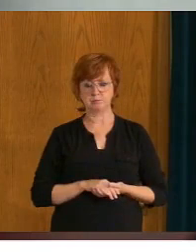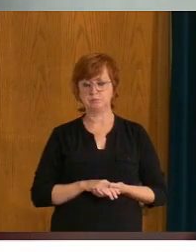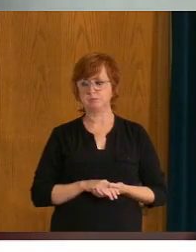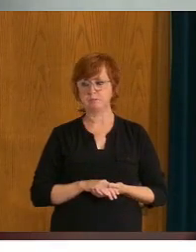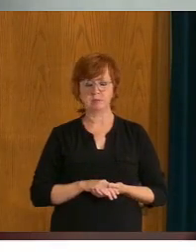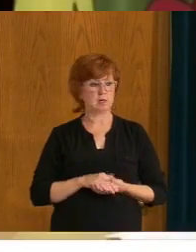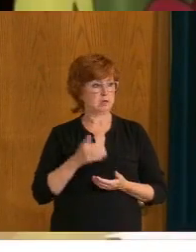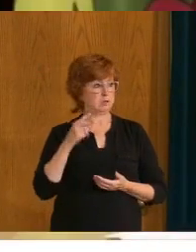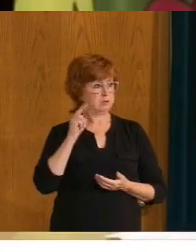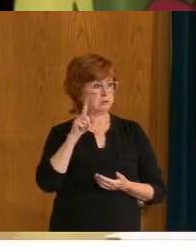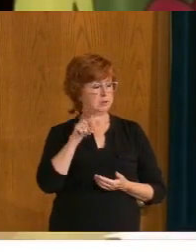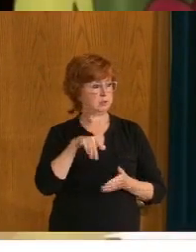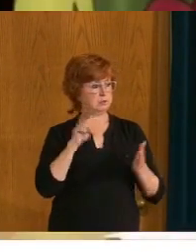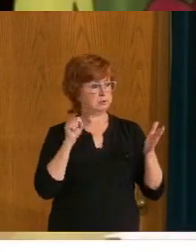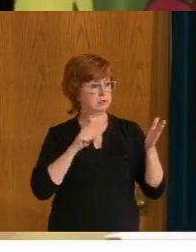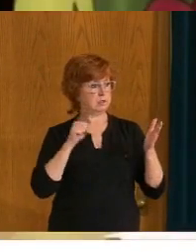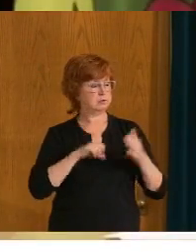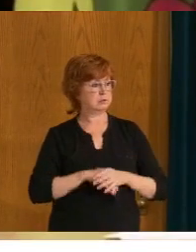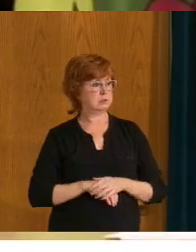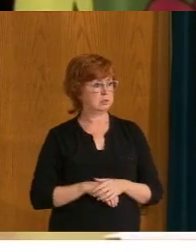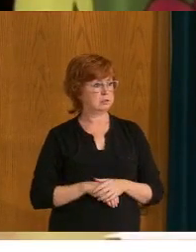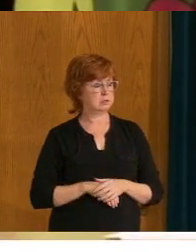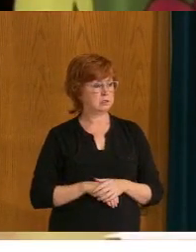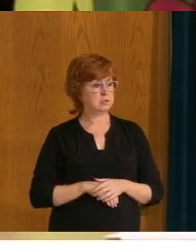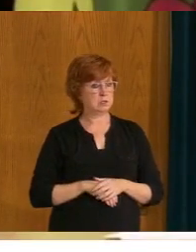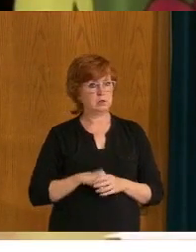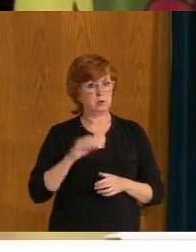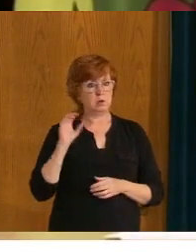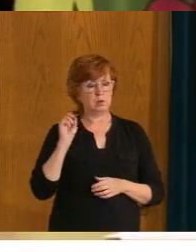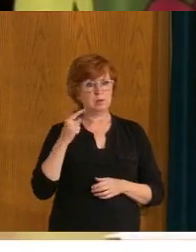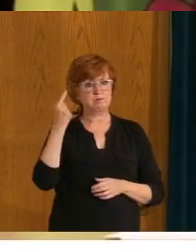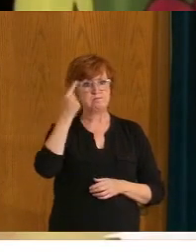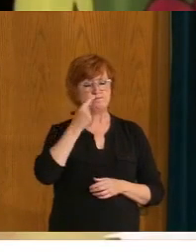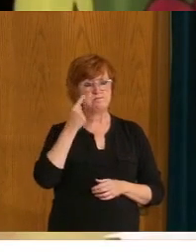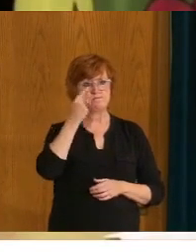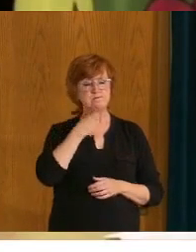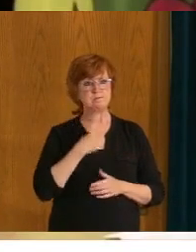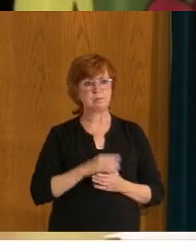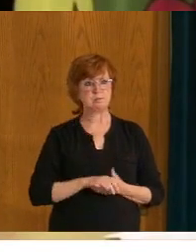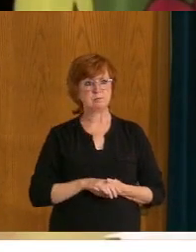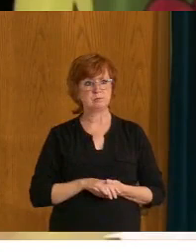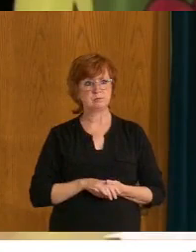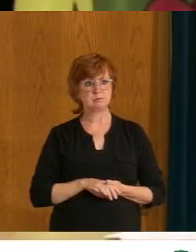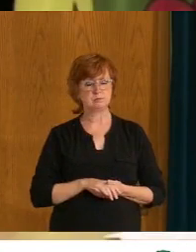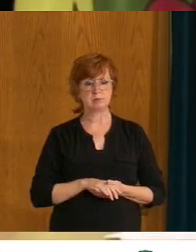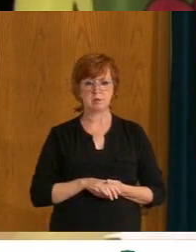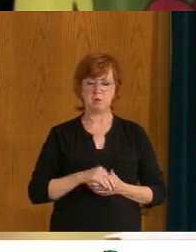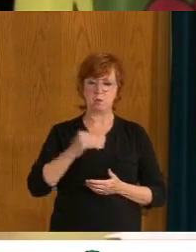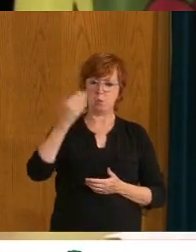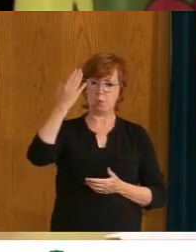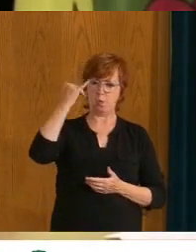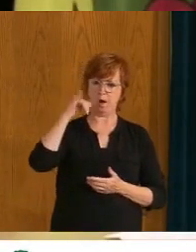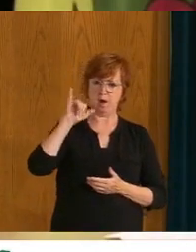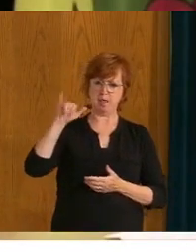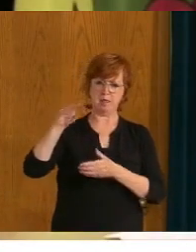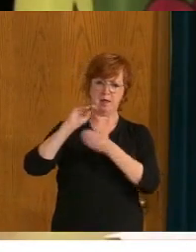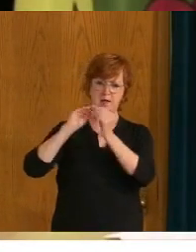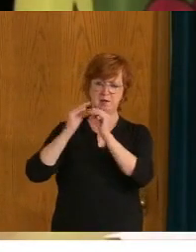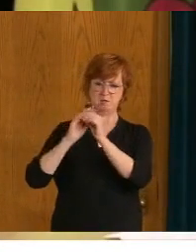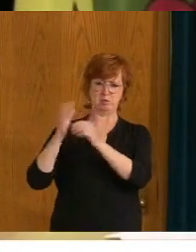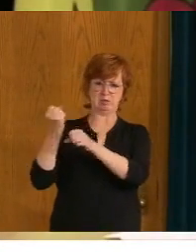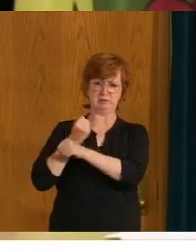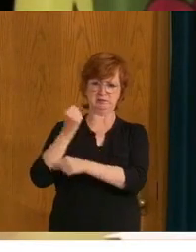Did you have a follow up Arthur? I'm just wondering then what, why you think there is this wide, uh,